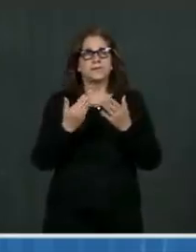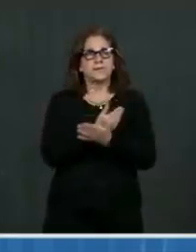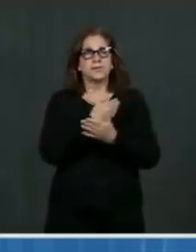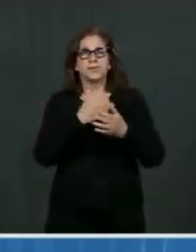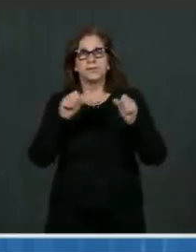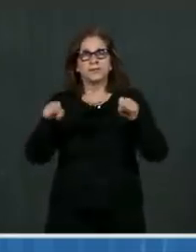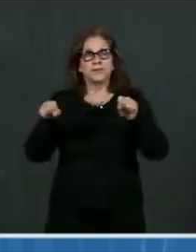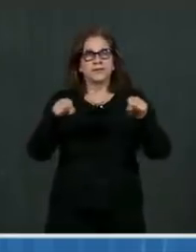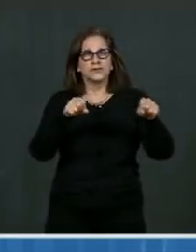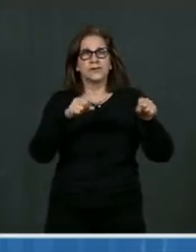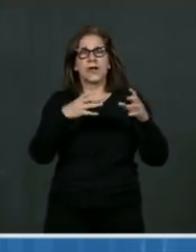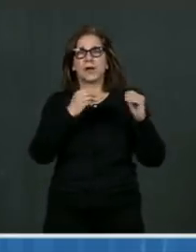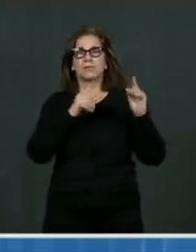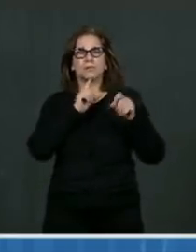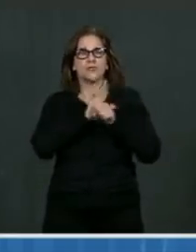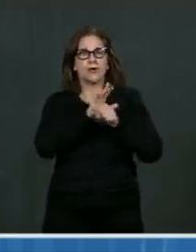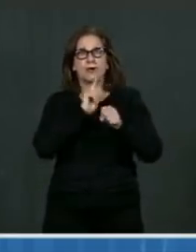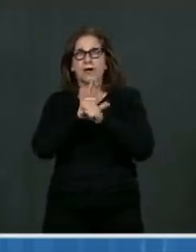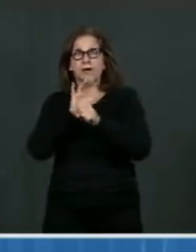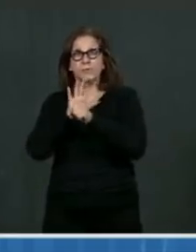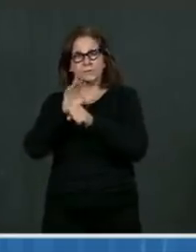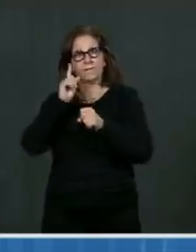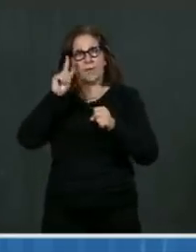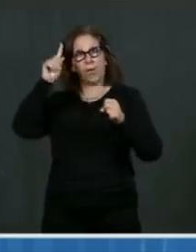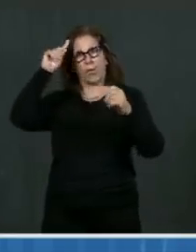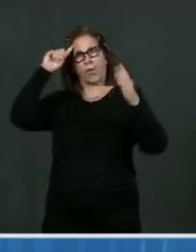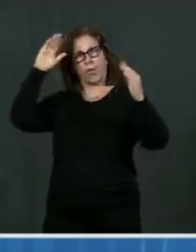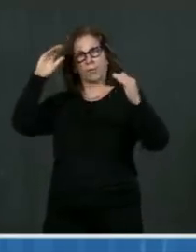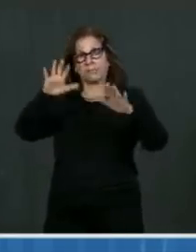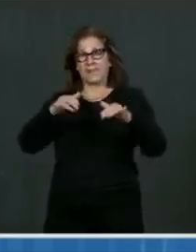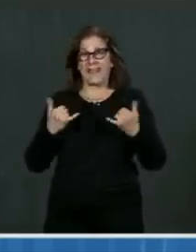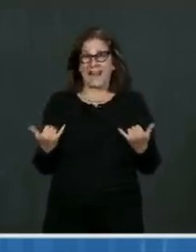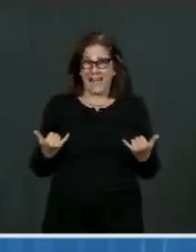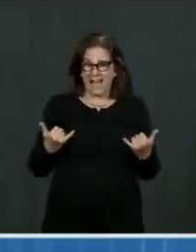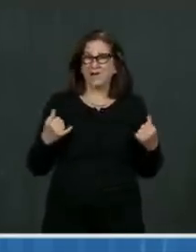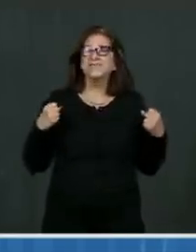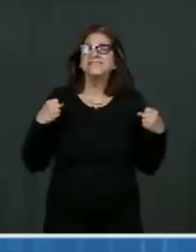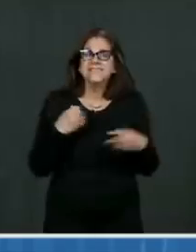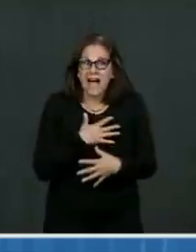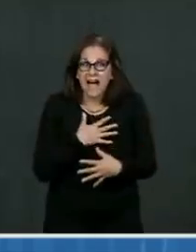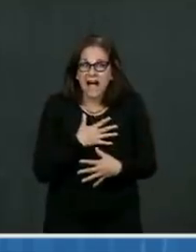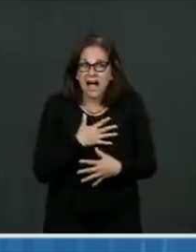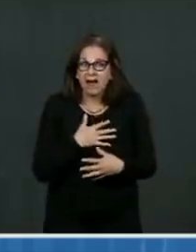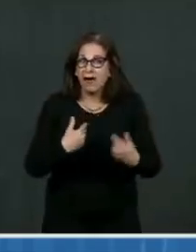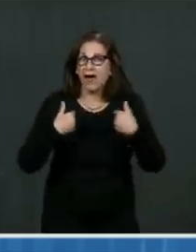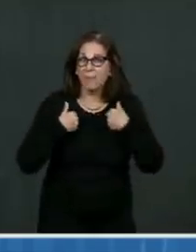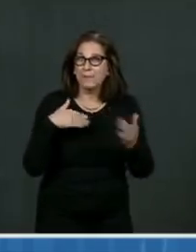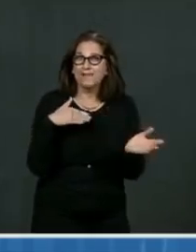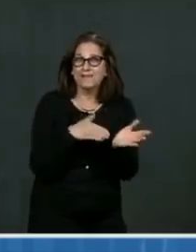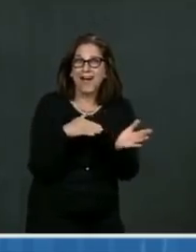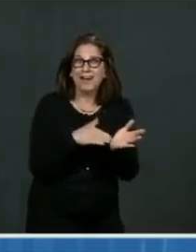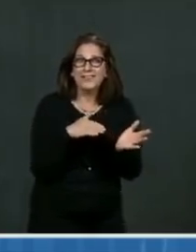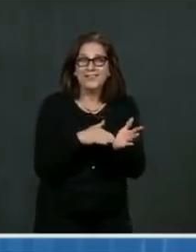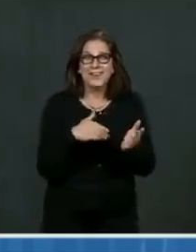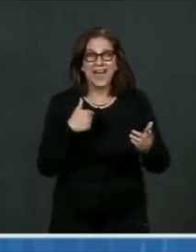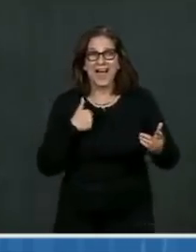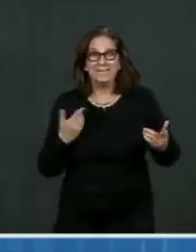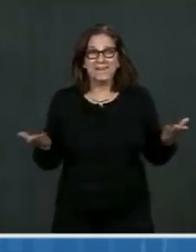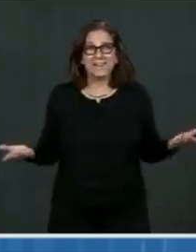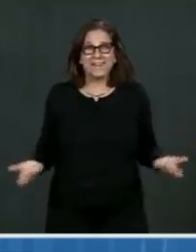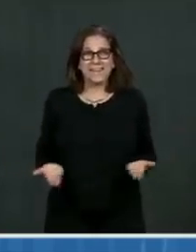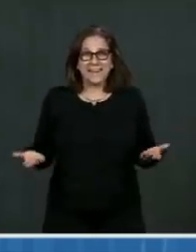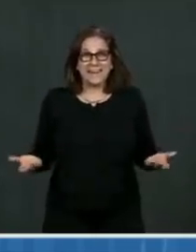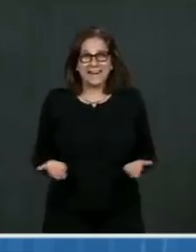now I'm scared. I know what it's like as a physician to stand in that patient room, downed, gloved,